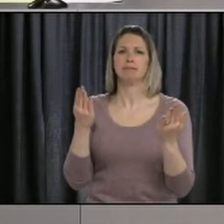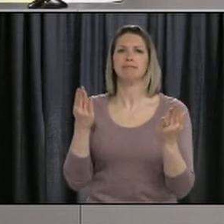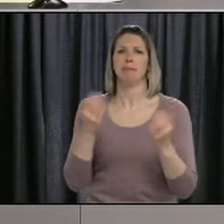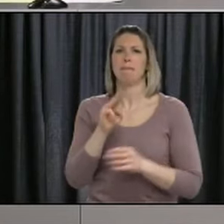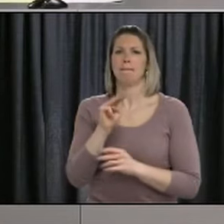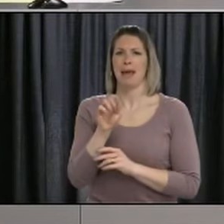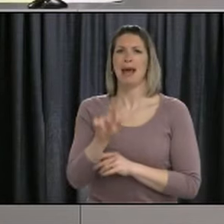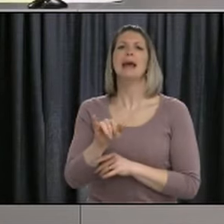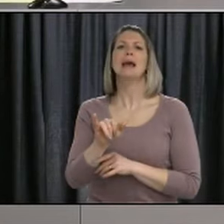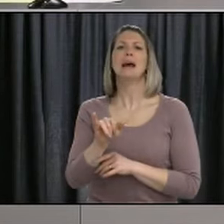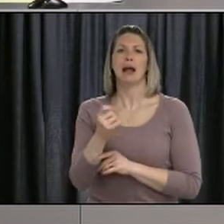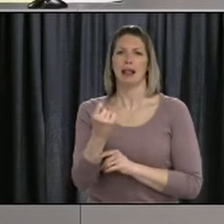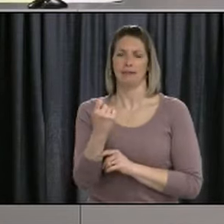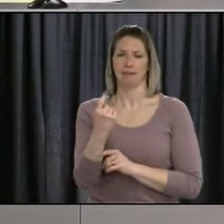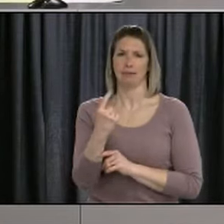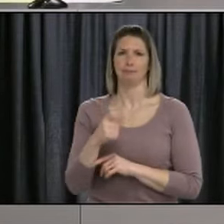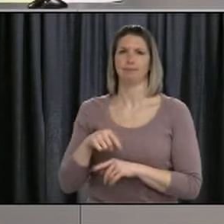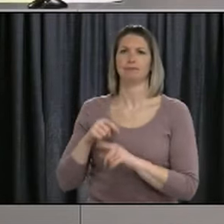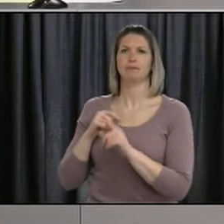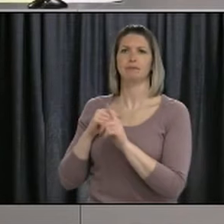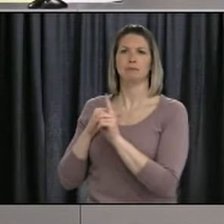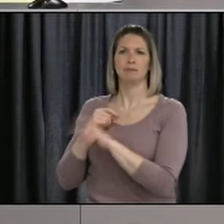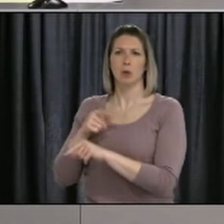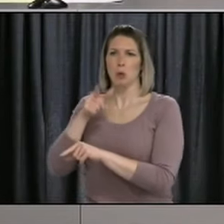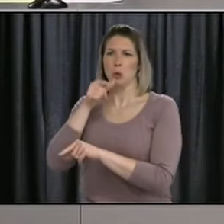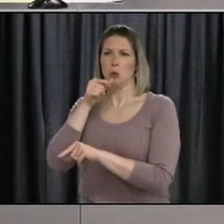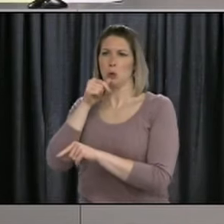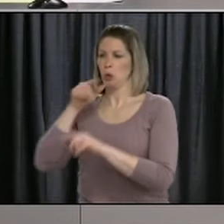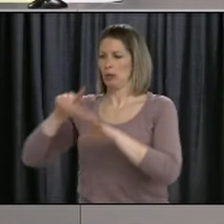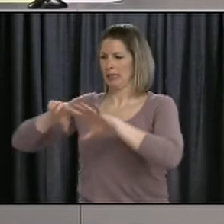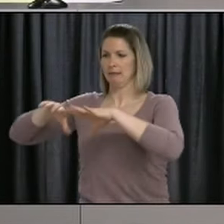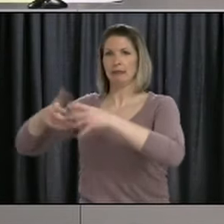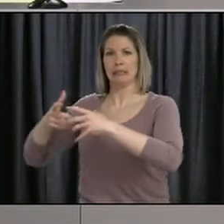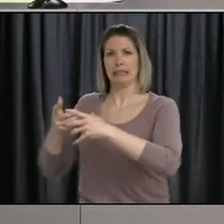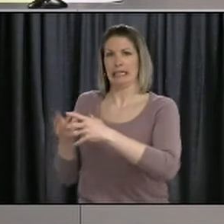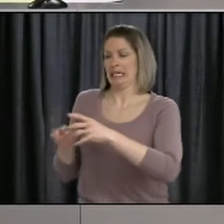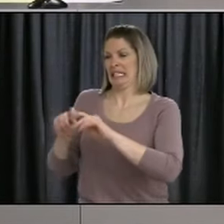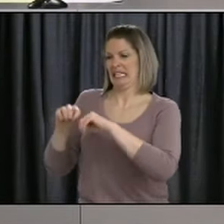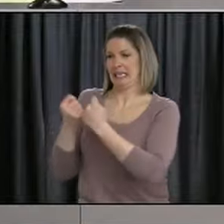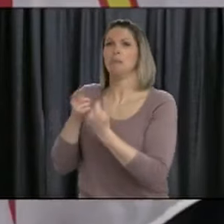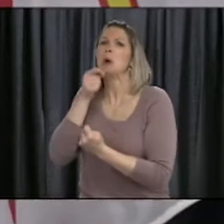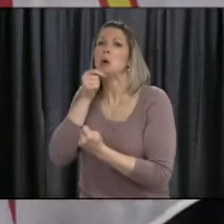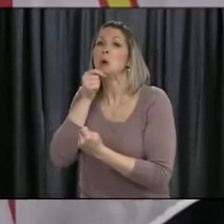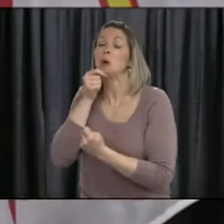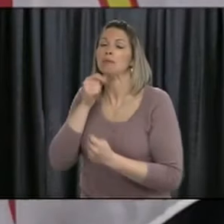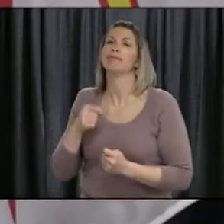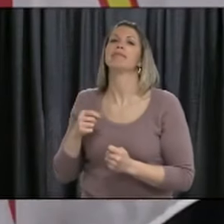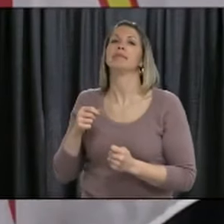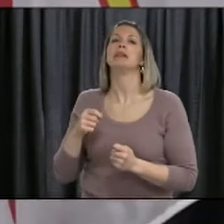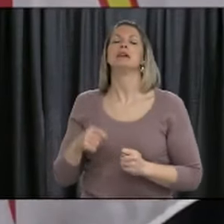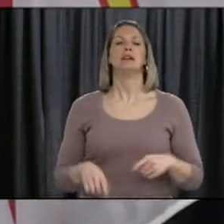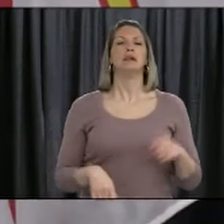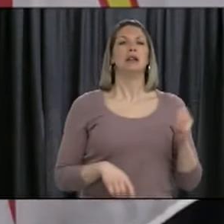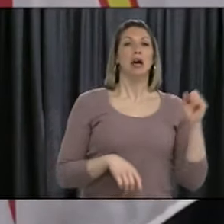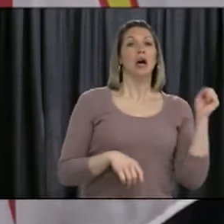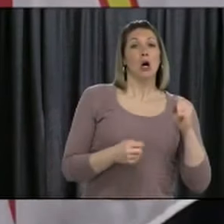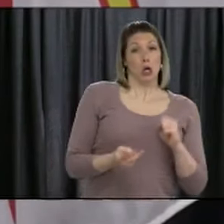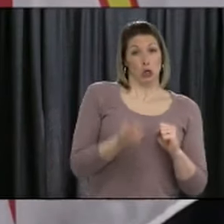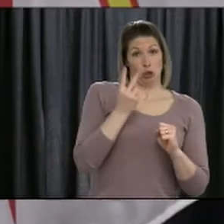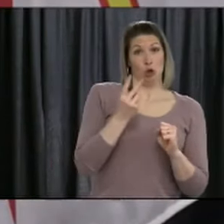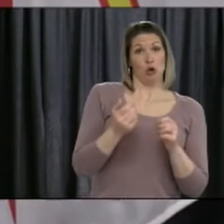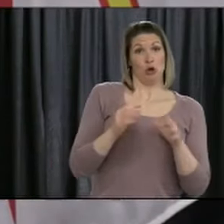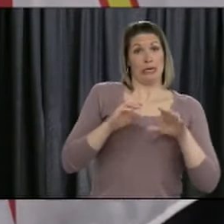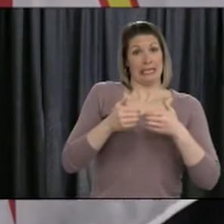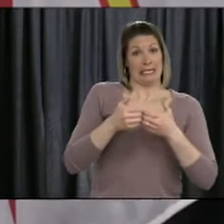other people? So there's two groups here, one that we talked about yesterday, one about, you know, putting,